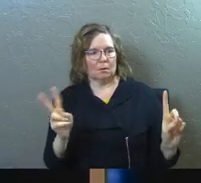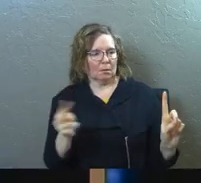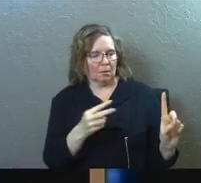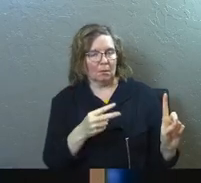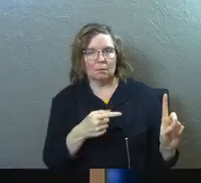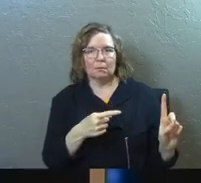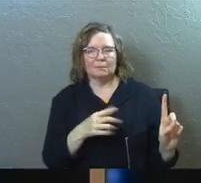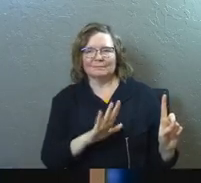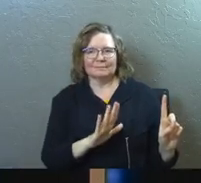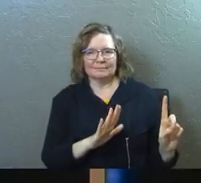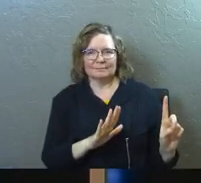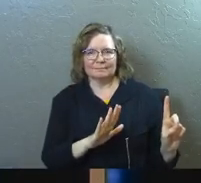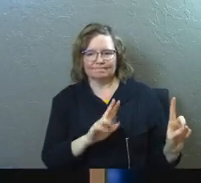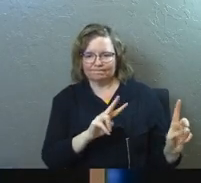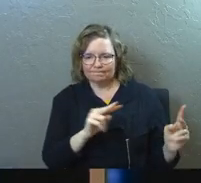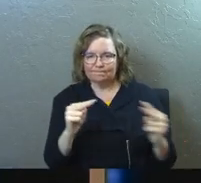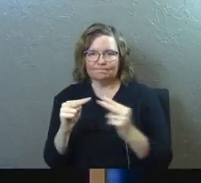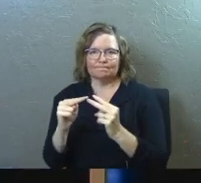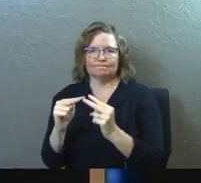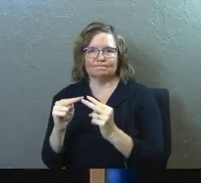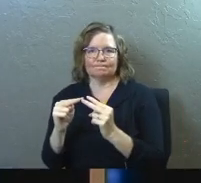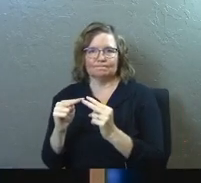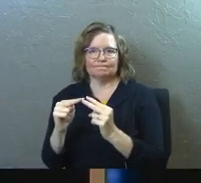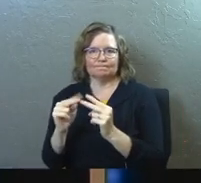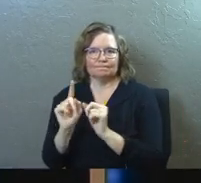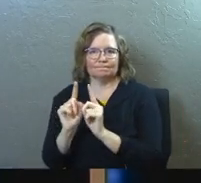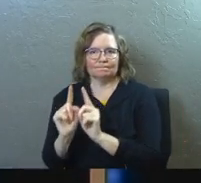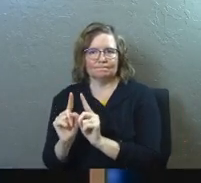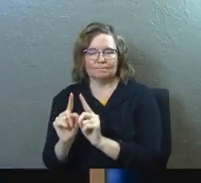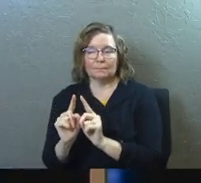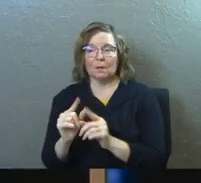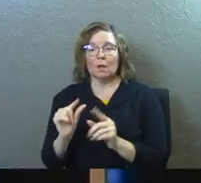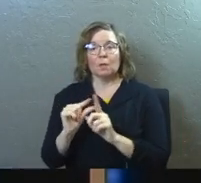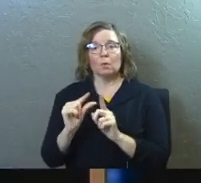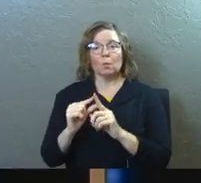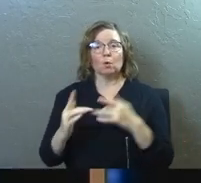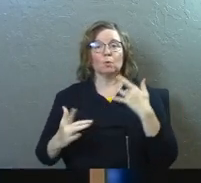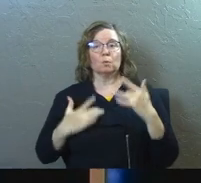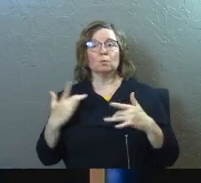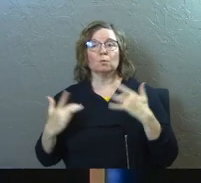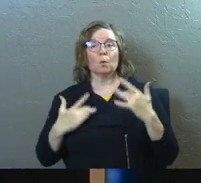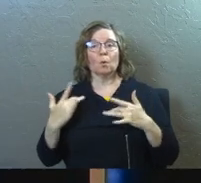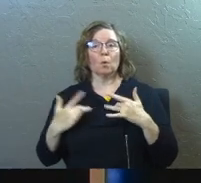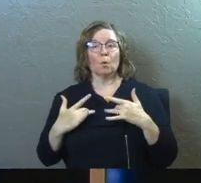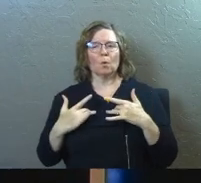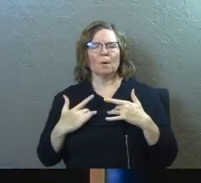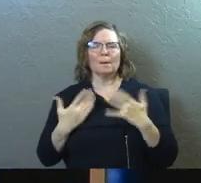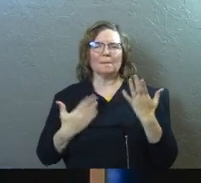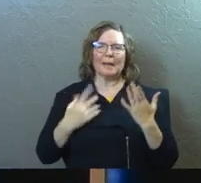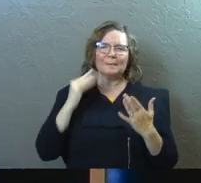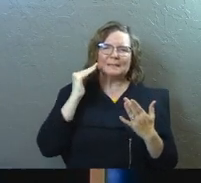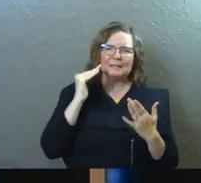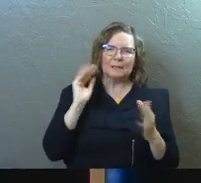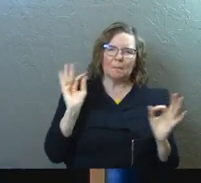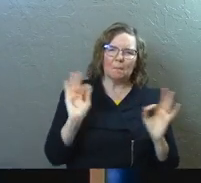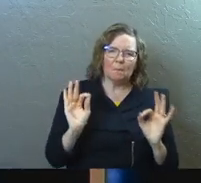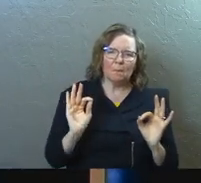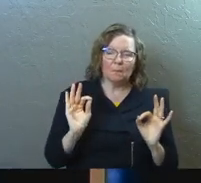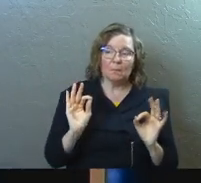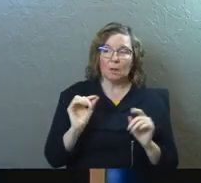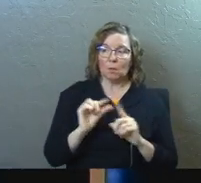That word rejoice there might seem small, but it's actually big. The word rejoice is samah.